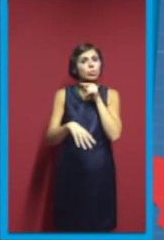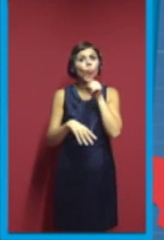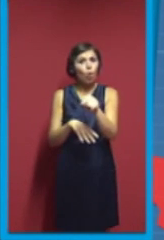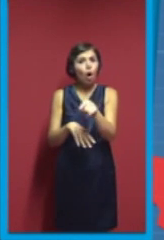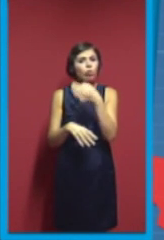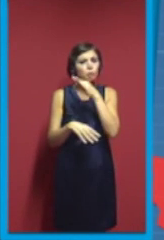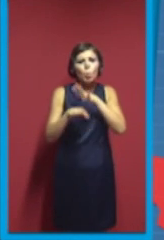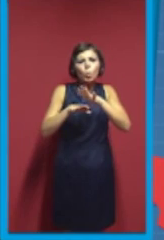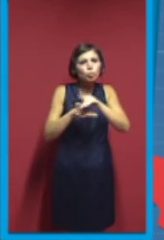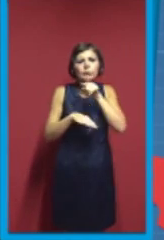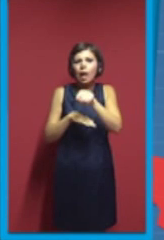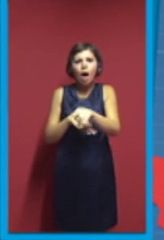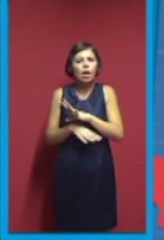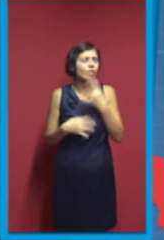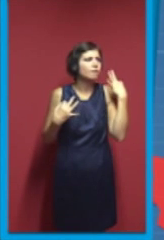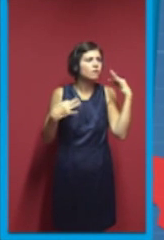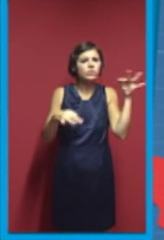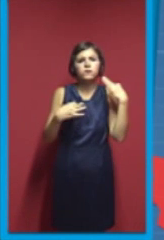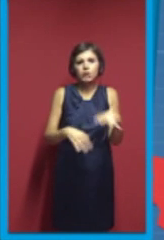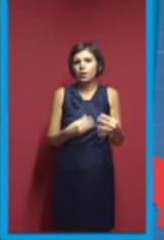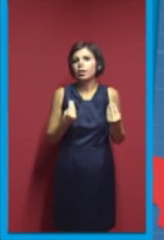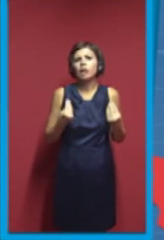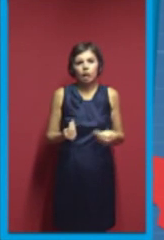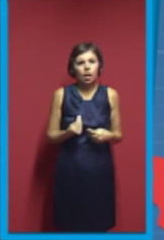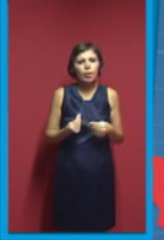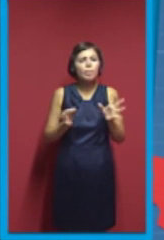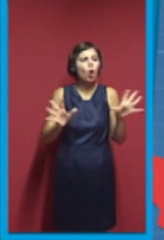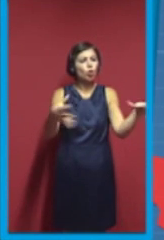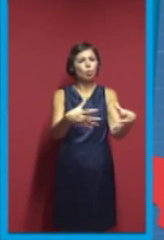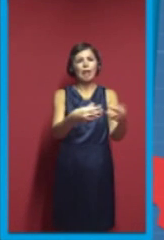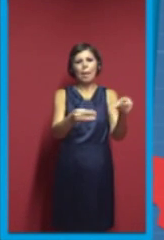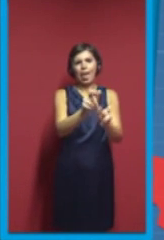with the community, the internet.